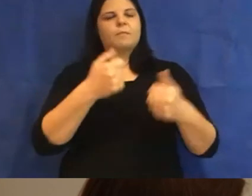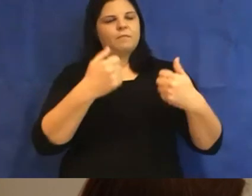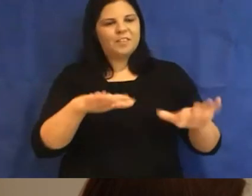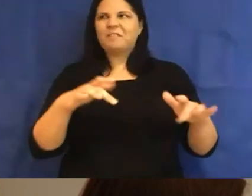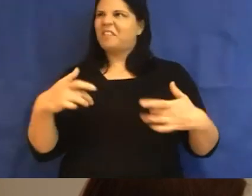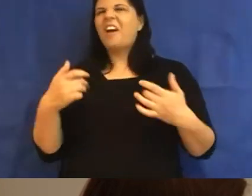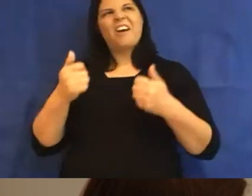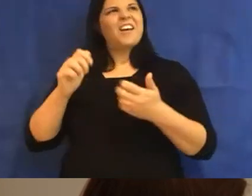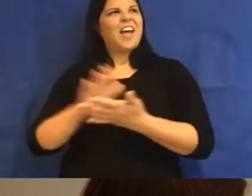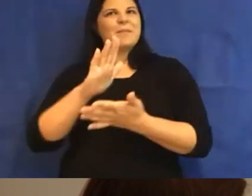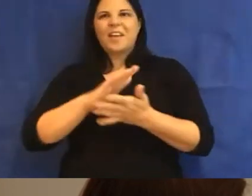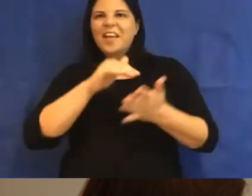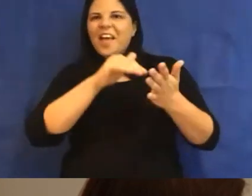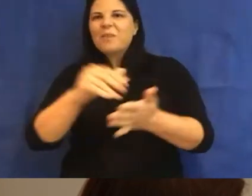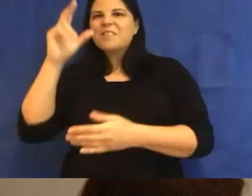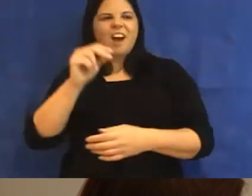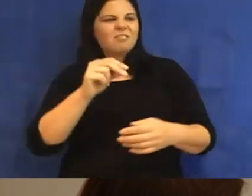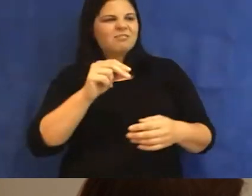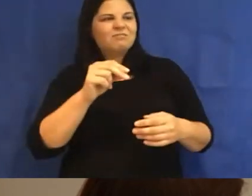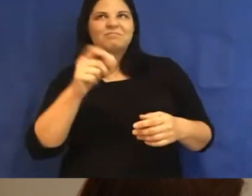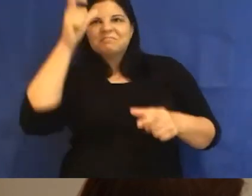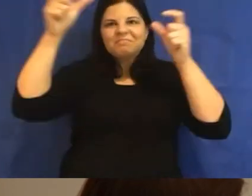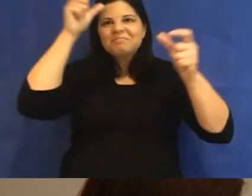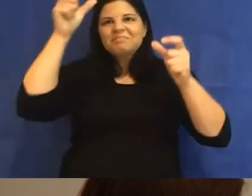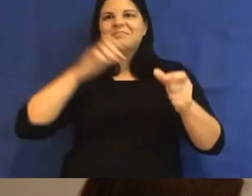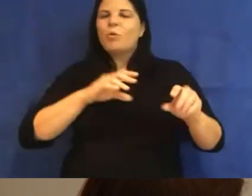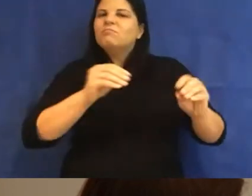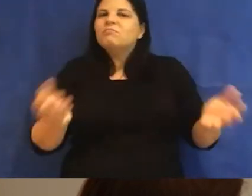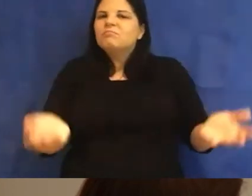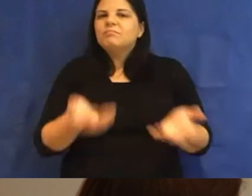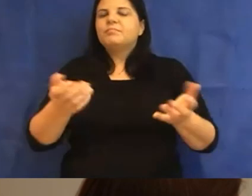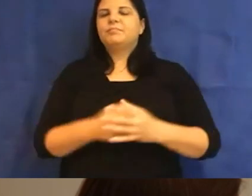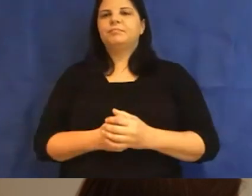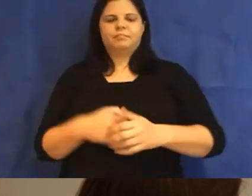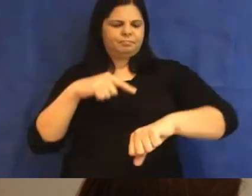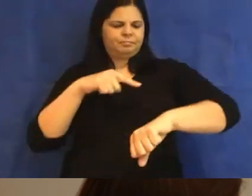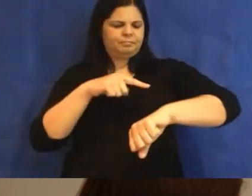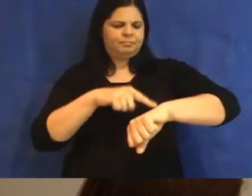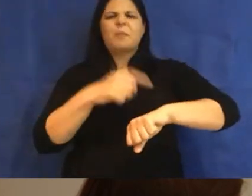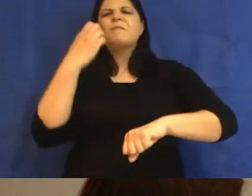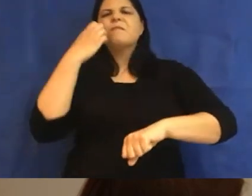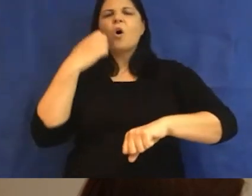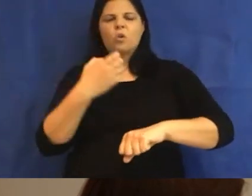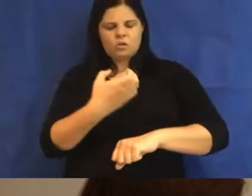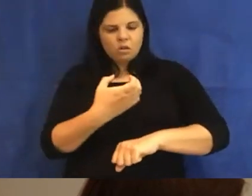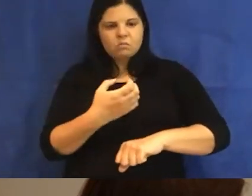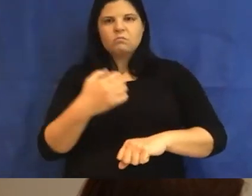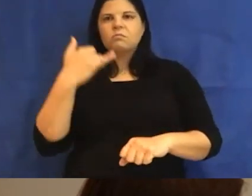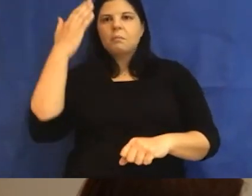help and encourage the young creatives. Glancing down to check the time on my phone, I saw I had a missed call from mum.